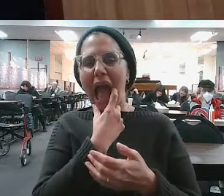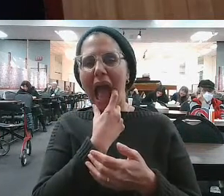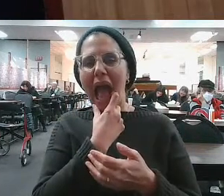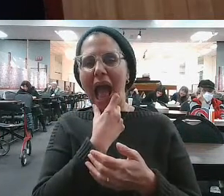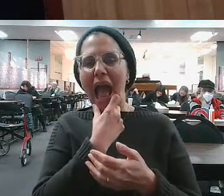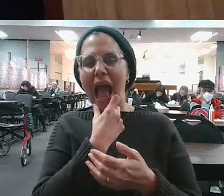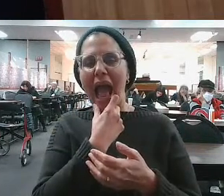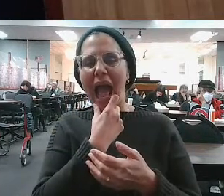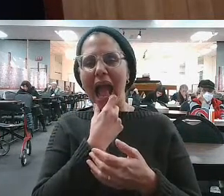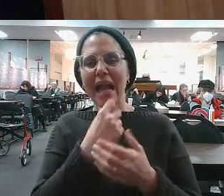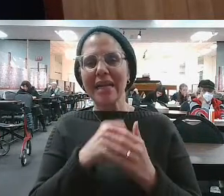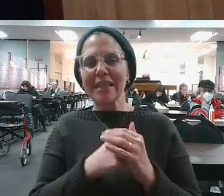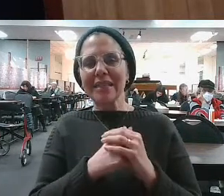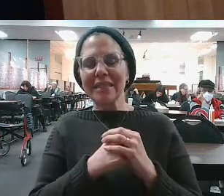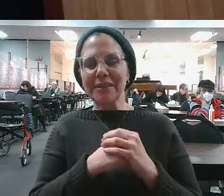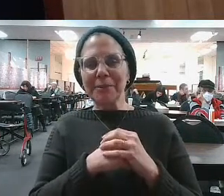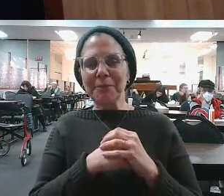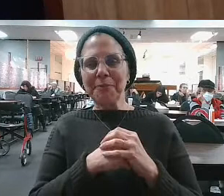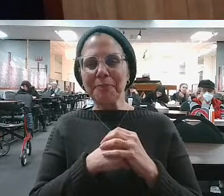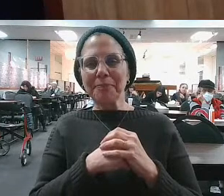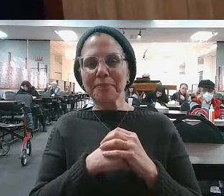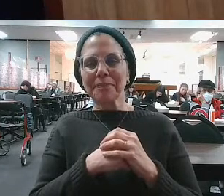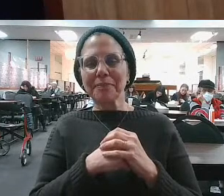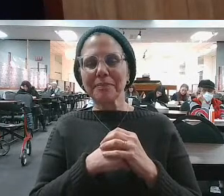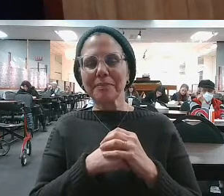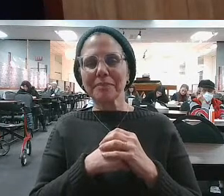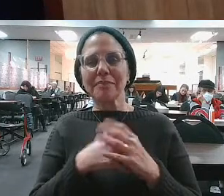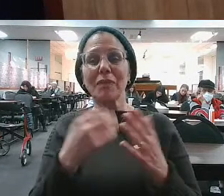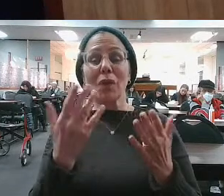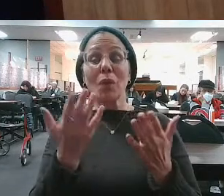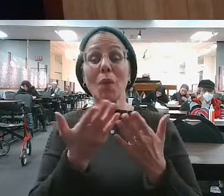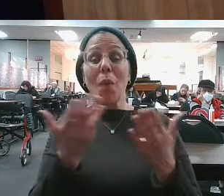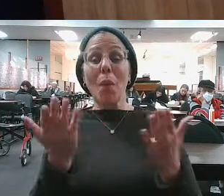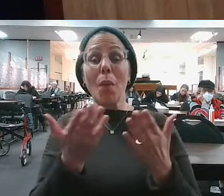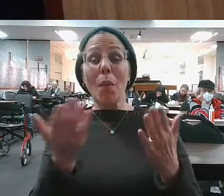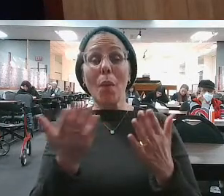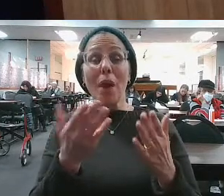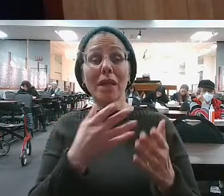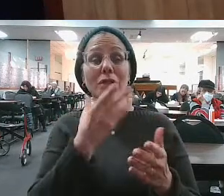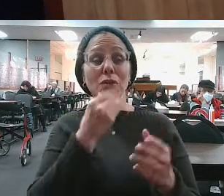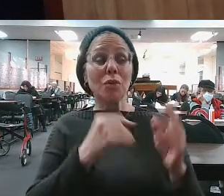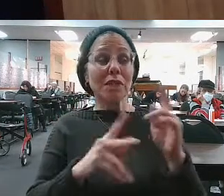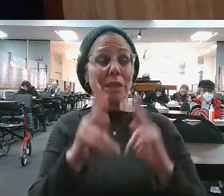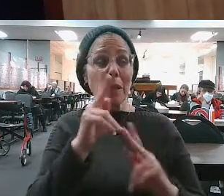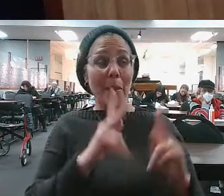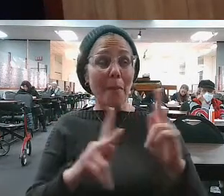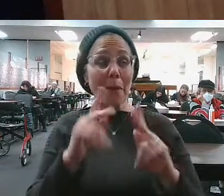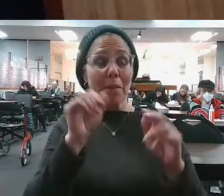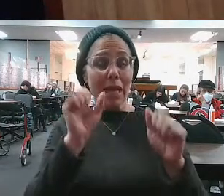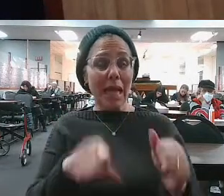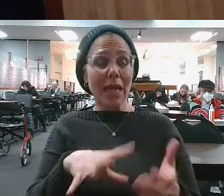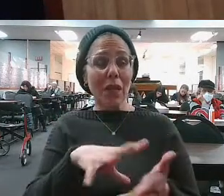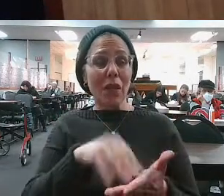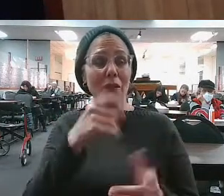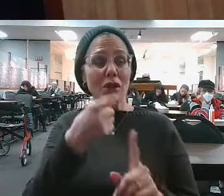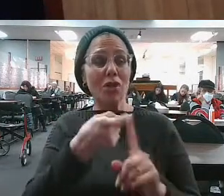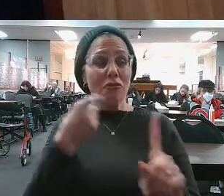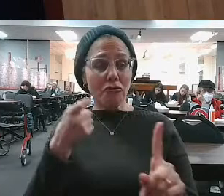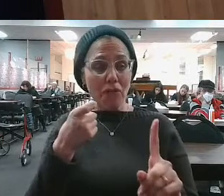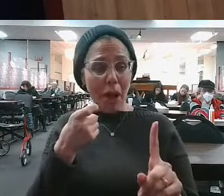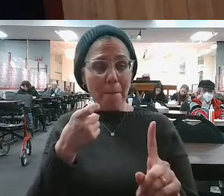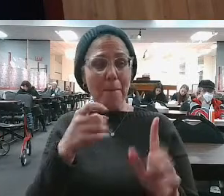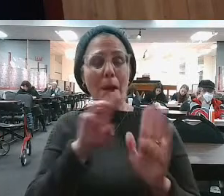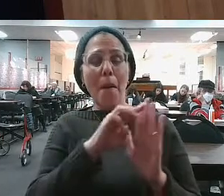Sofra says, V'yikchu e'lecha, what they can learn from you, shemen zayis